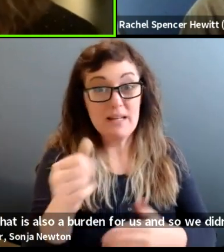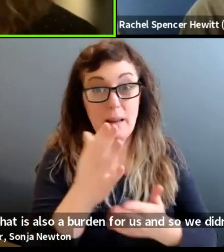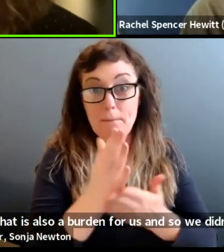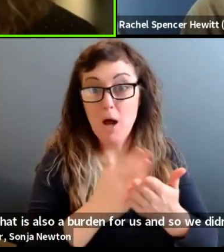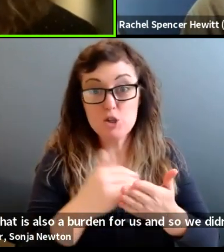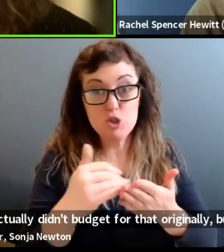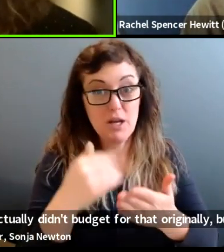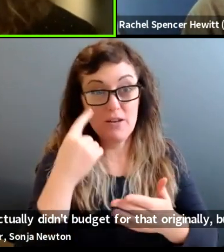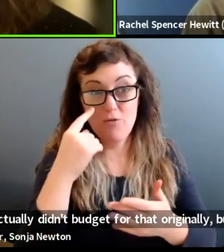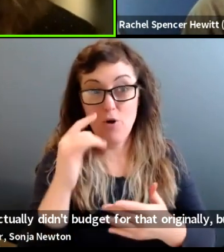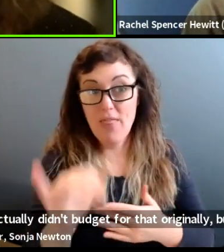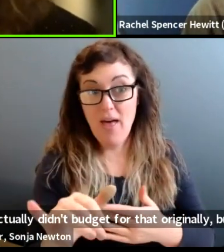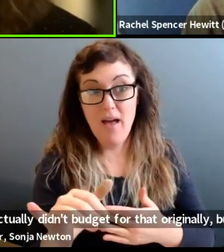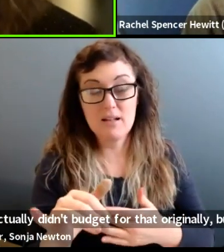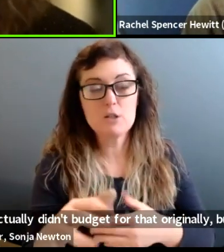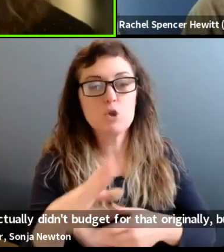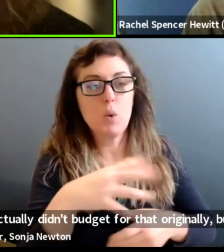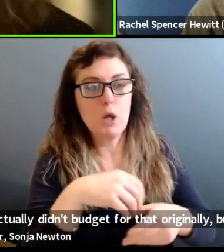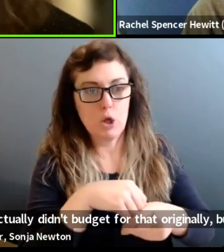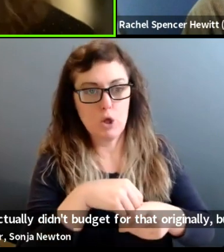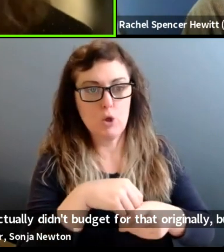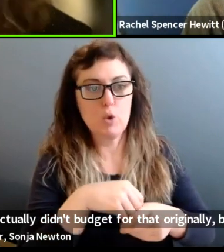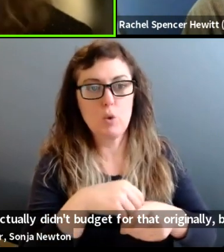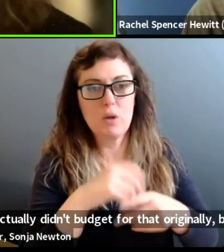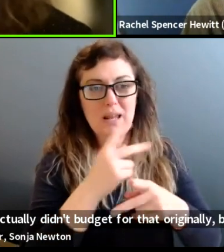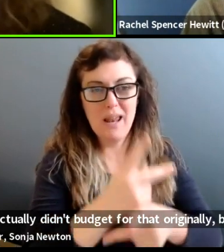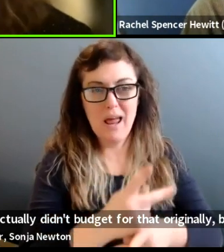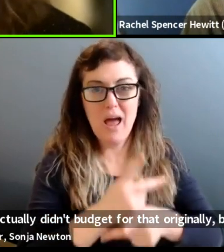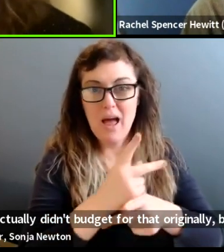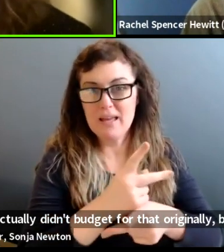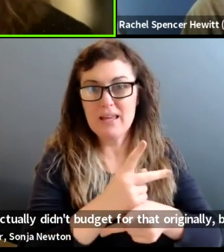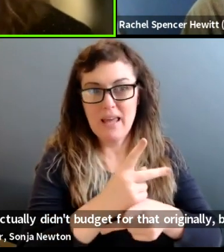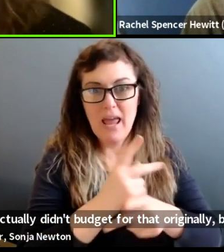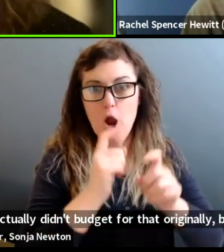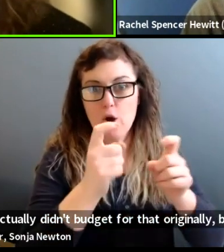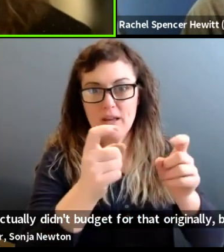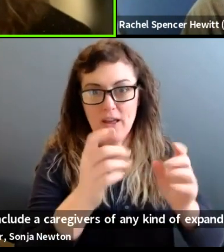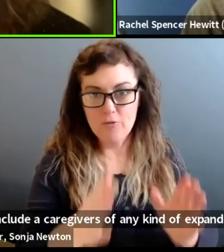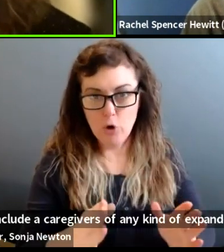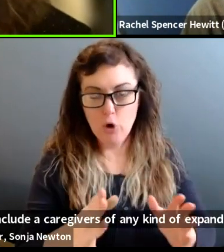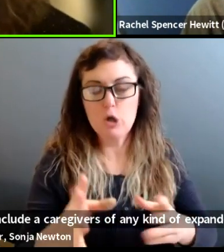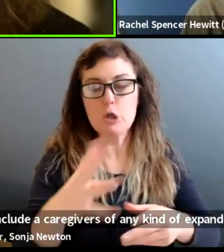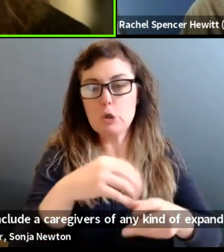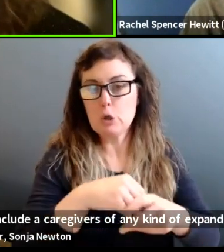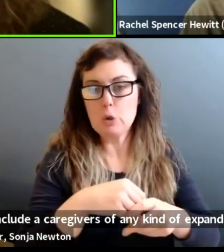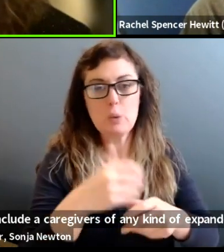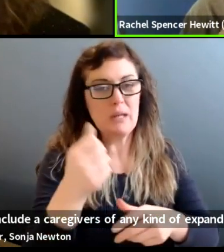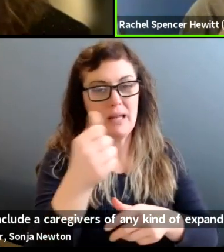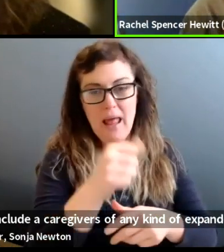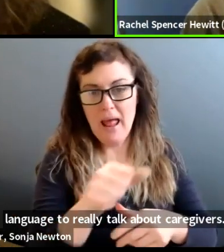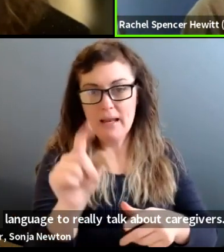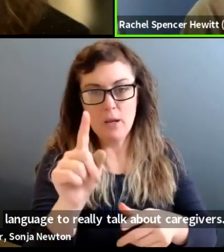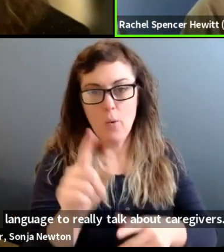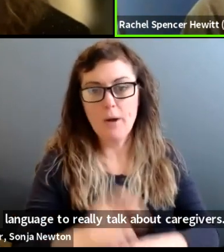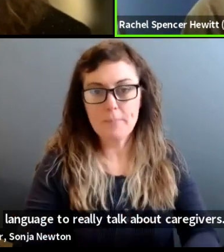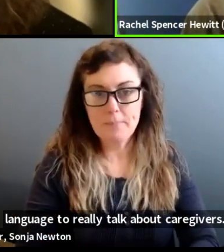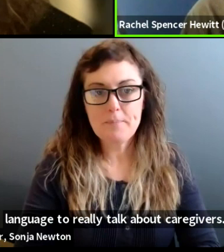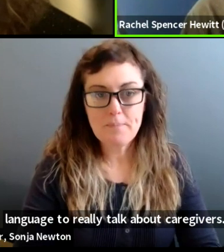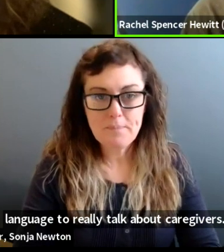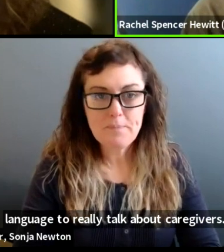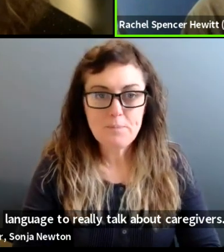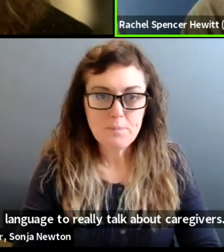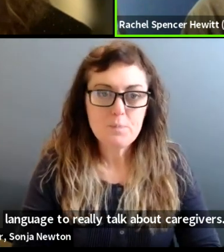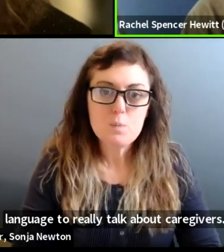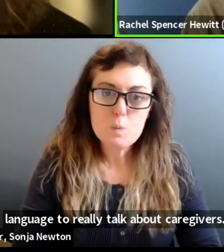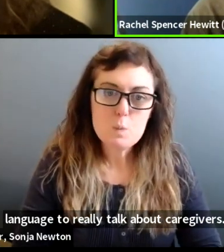but we did include caregivers of any kind and expanded our language to really talk about caregivers. Yeah. 100%. I will say that